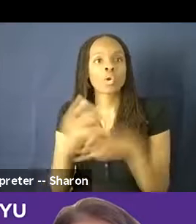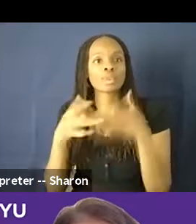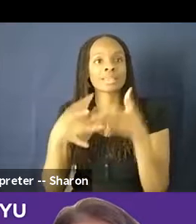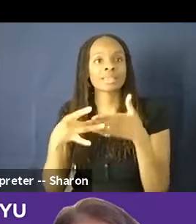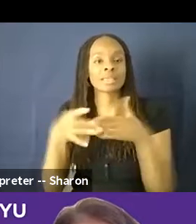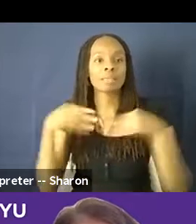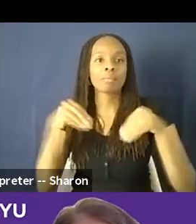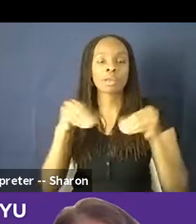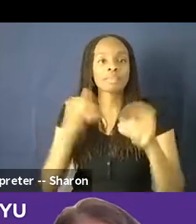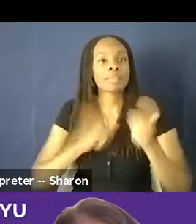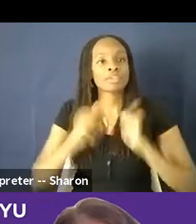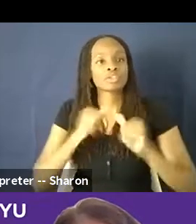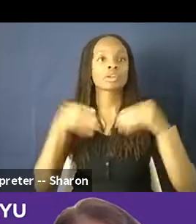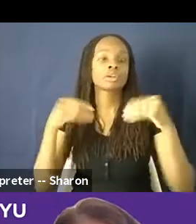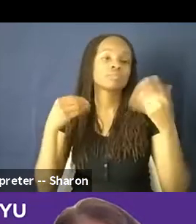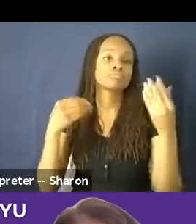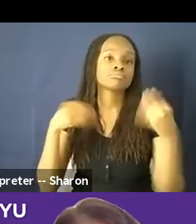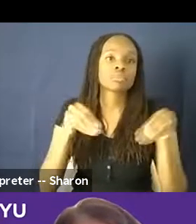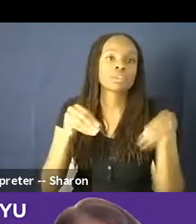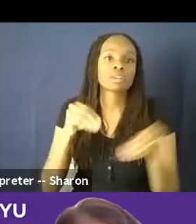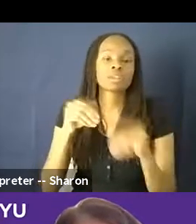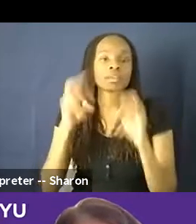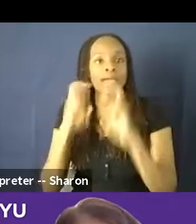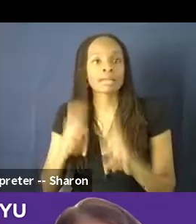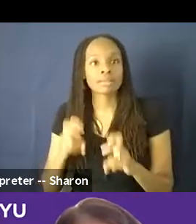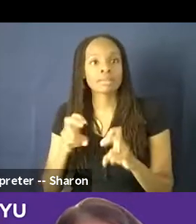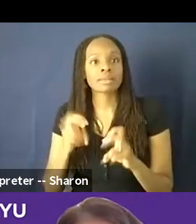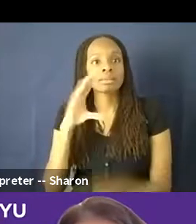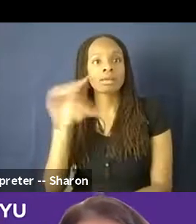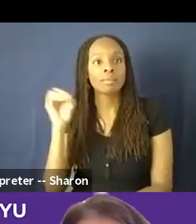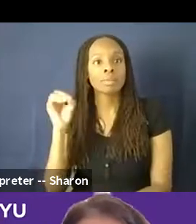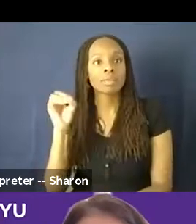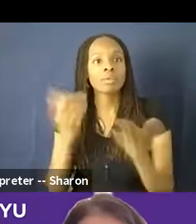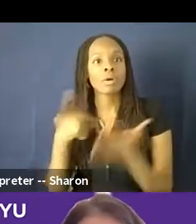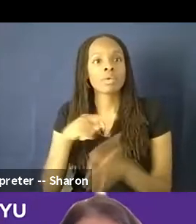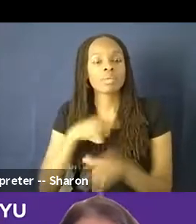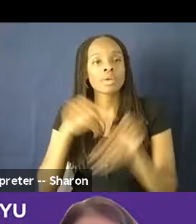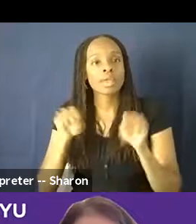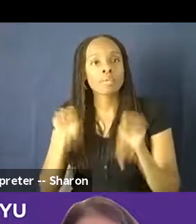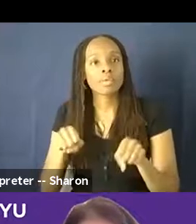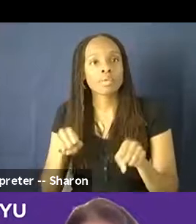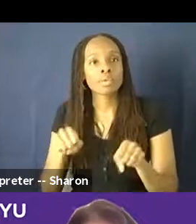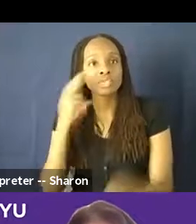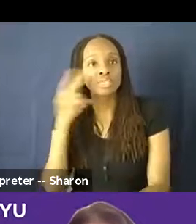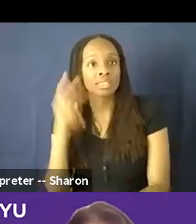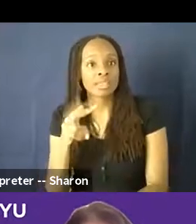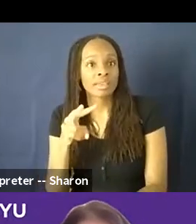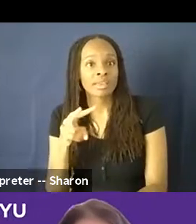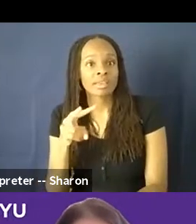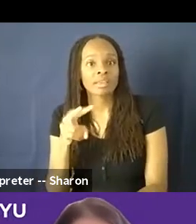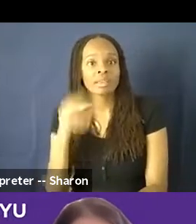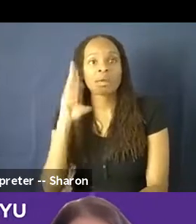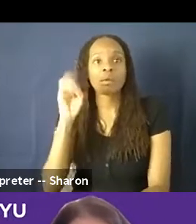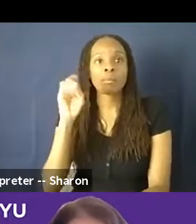theatrical marketing analytics companies. And what we were able to look at is box